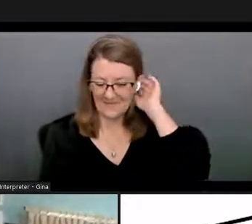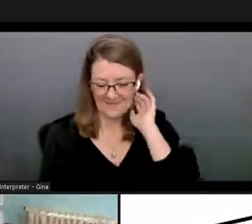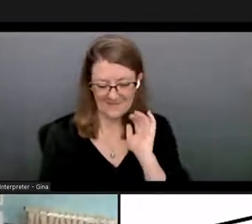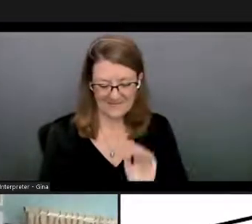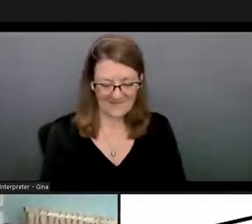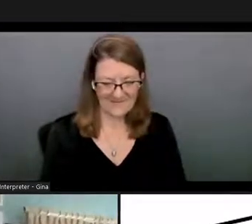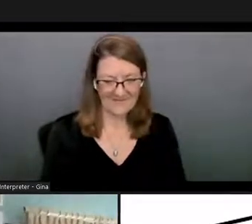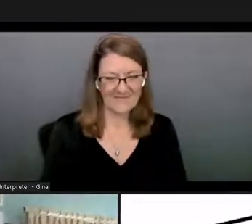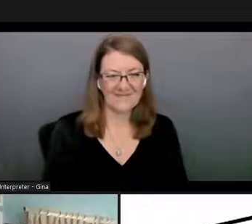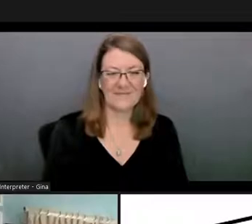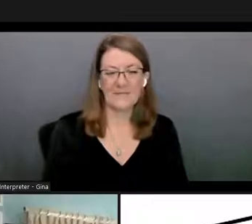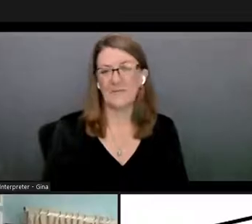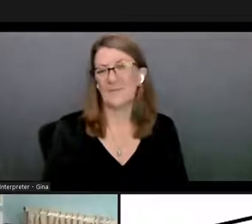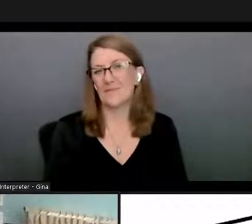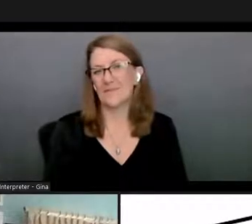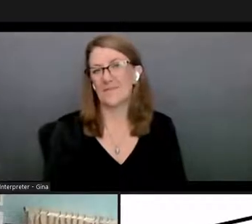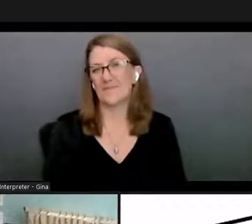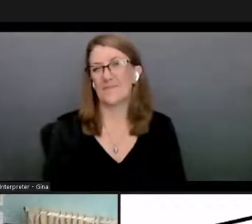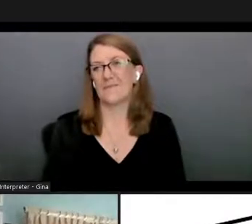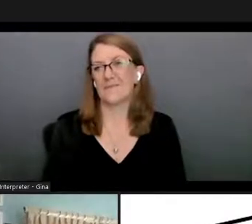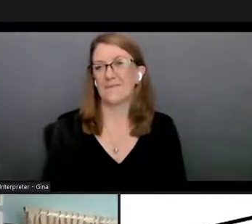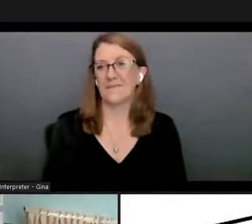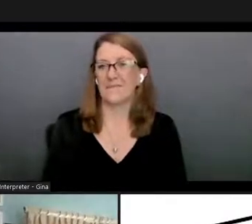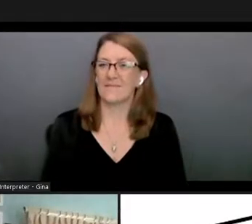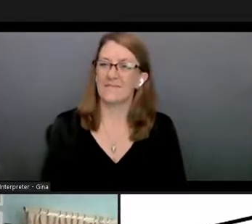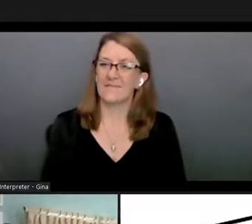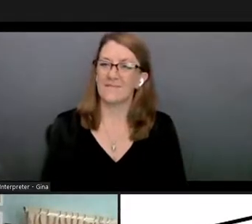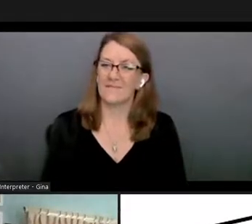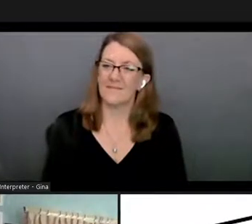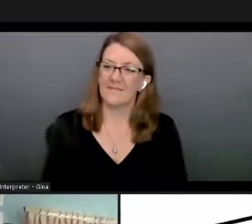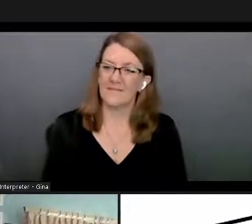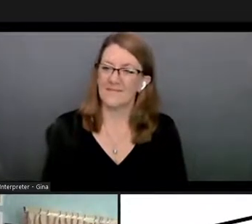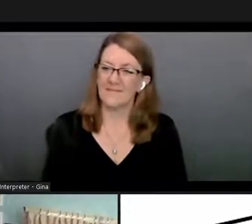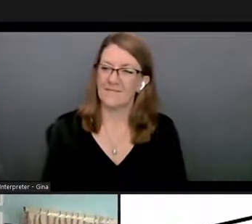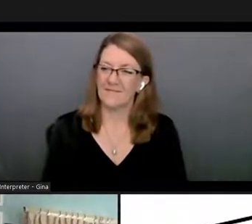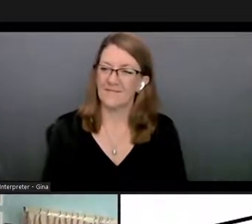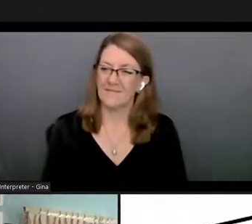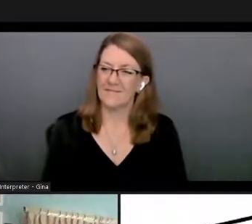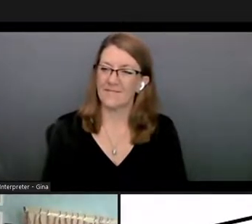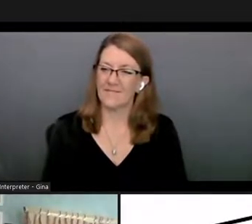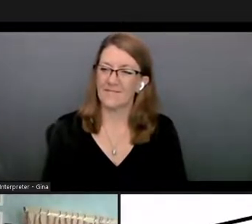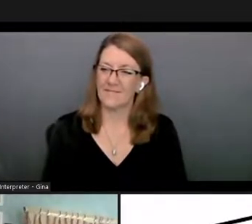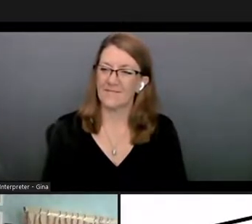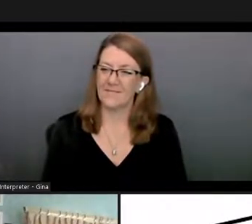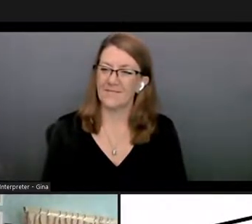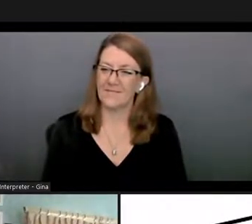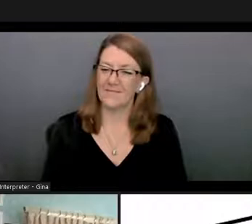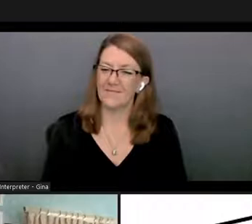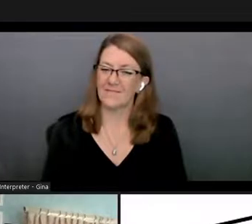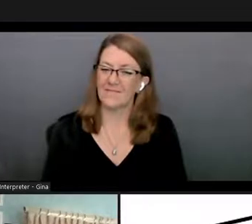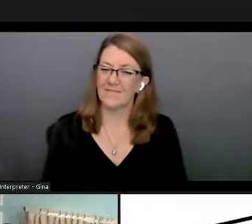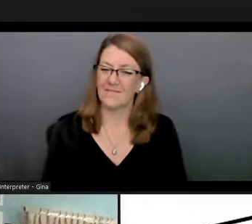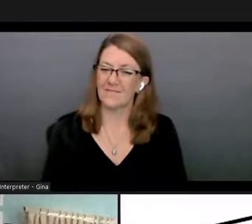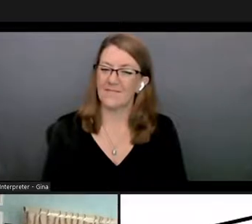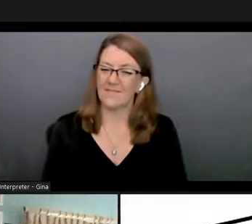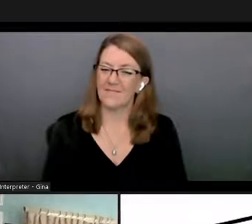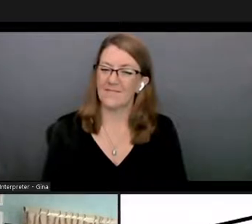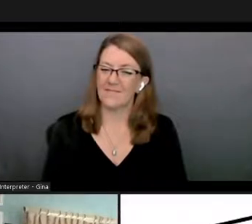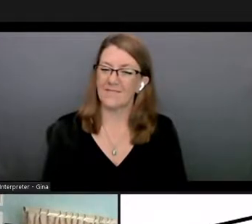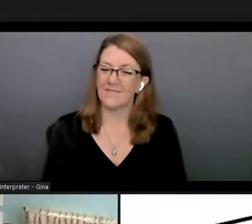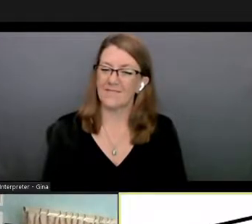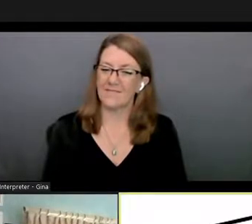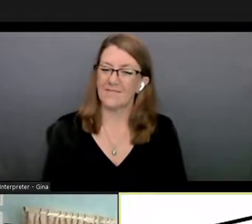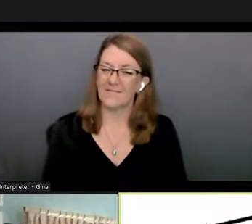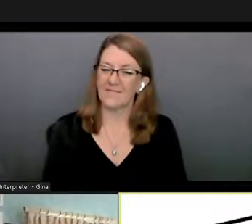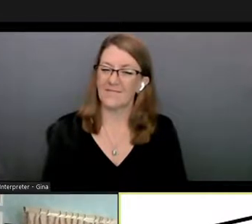cool this seems like something that that google could potentially be open to for like a uh small grant yeah